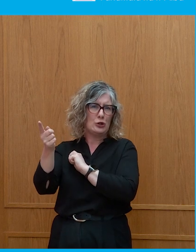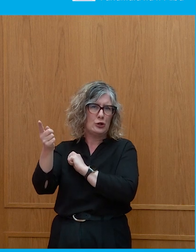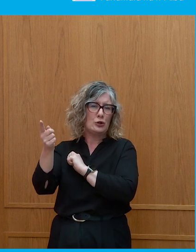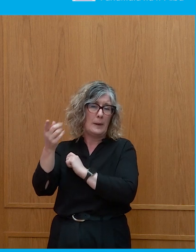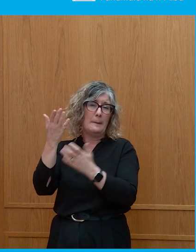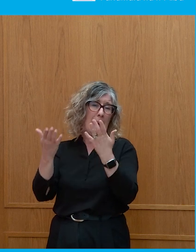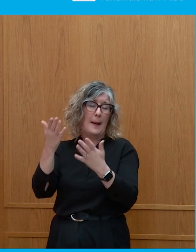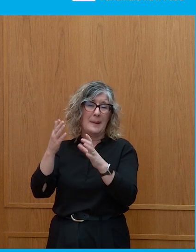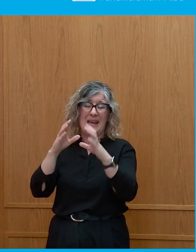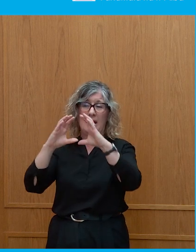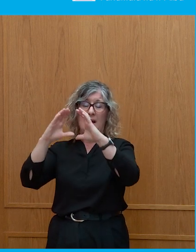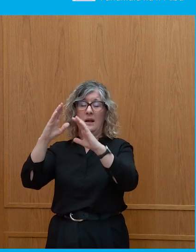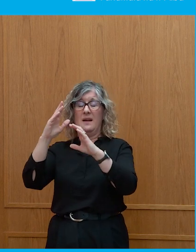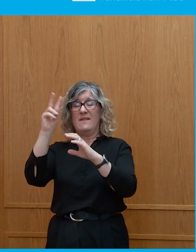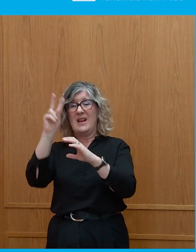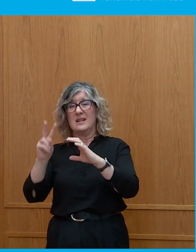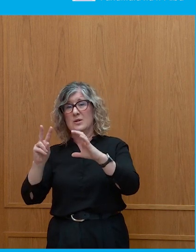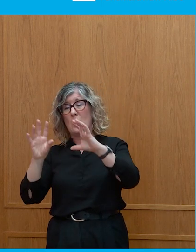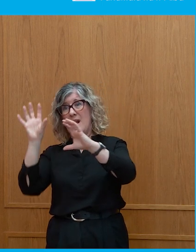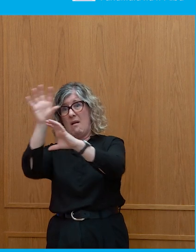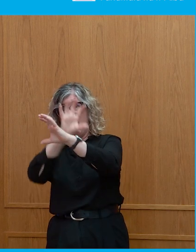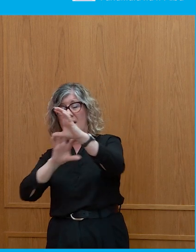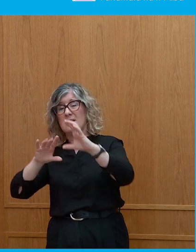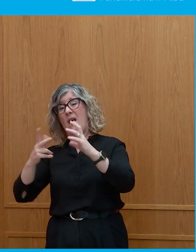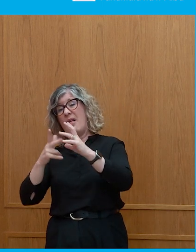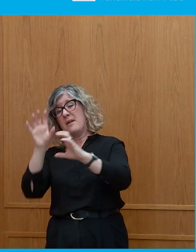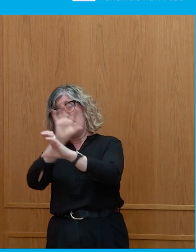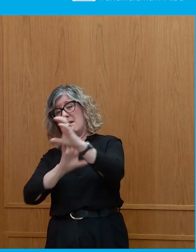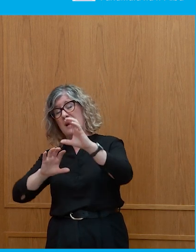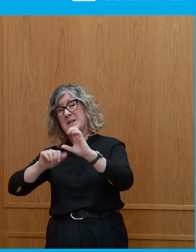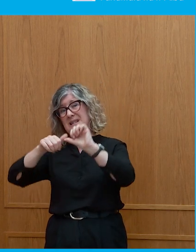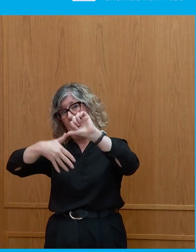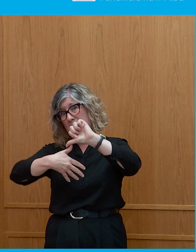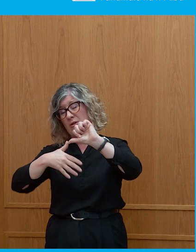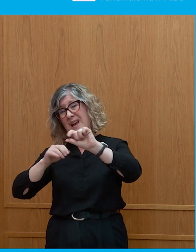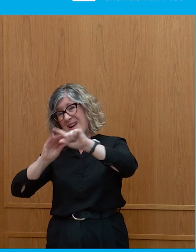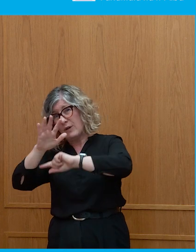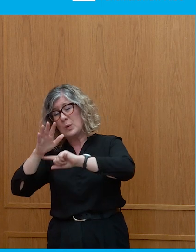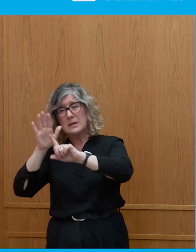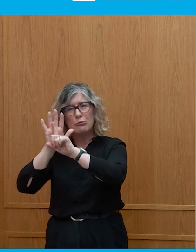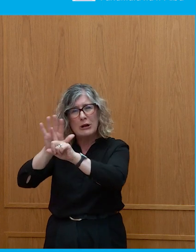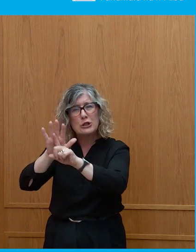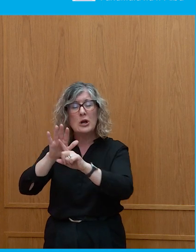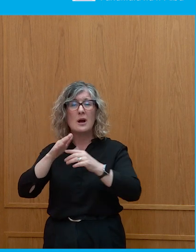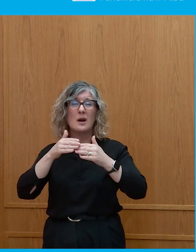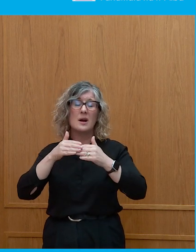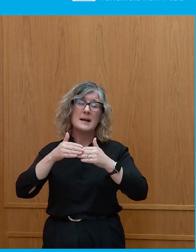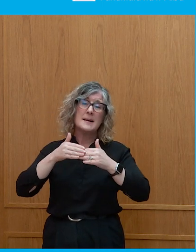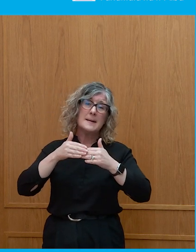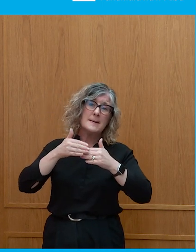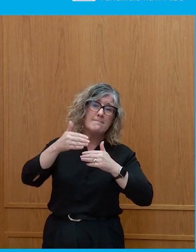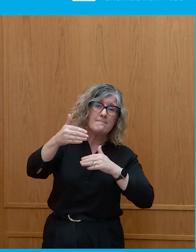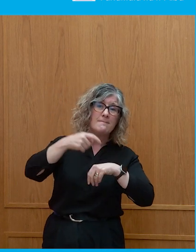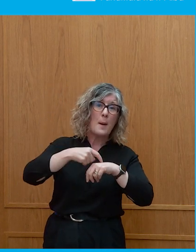of, uh, on the continent, pressure from international organizations, um, over time. Yeah. Um, but